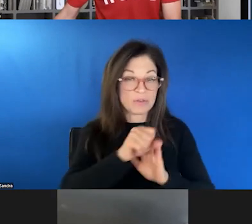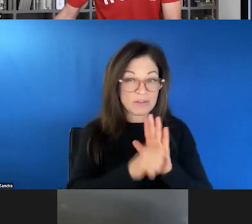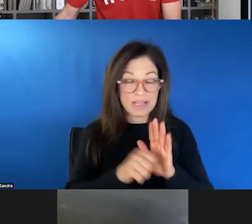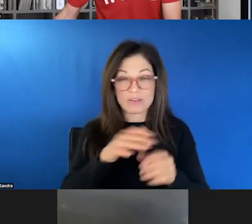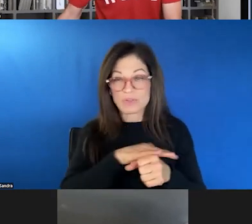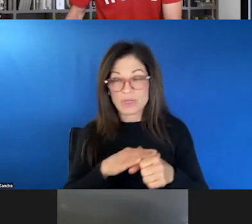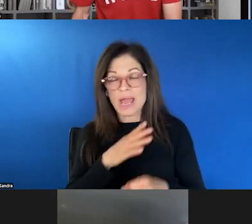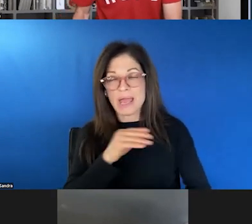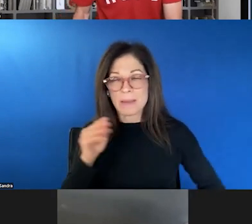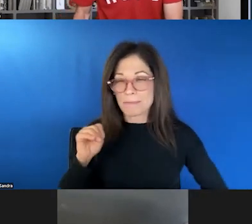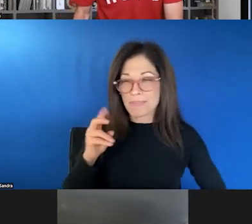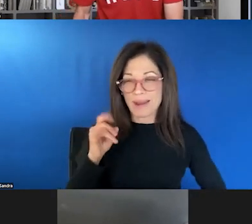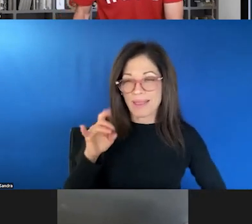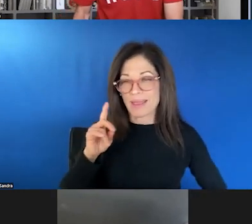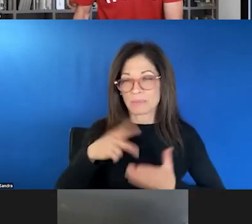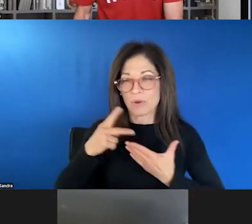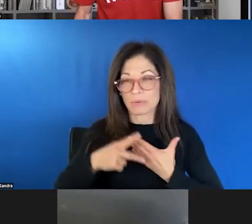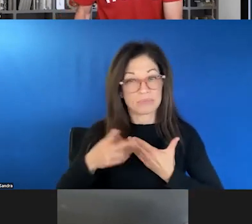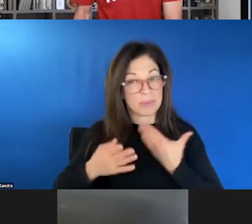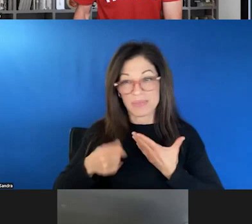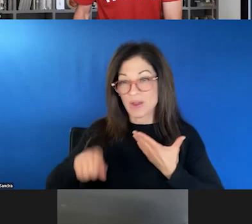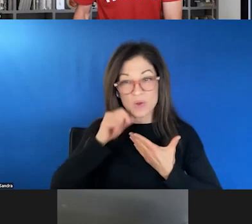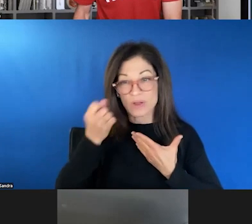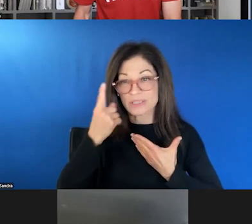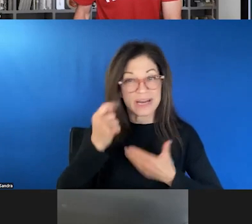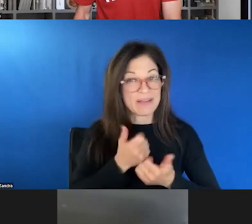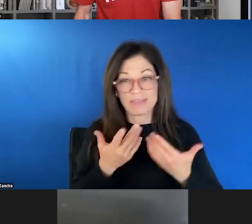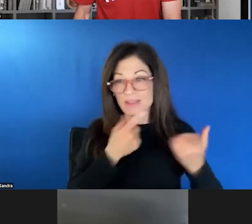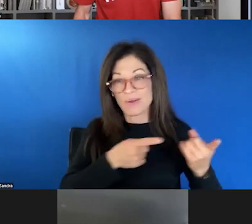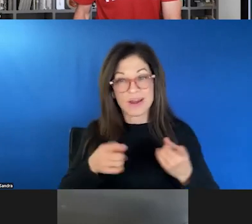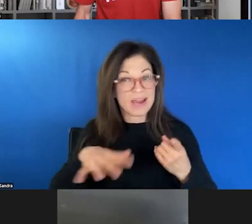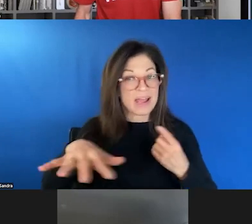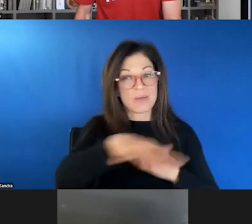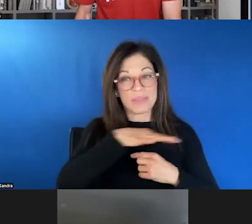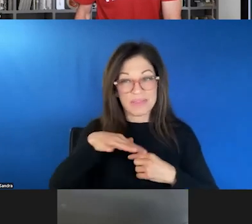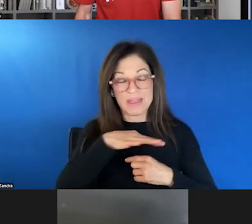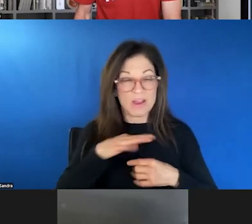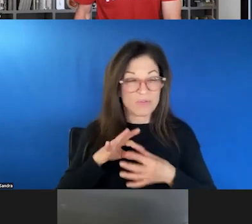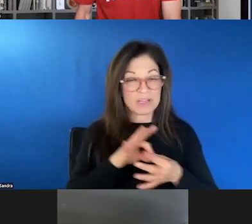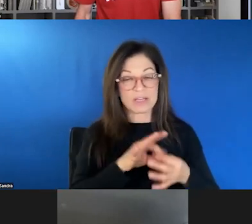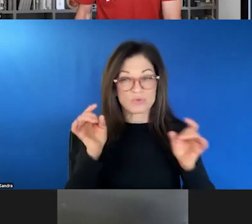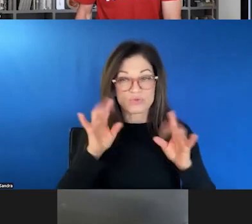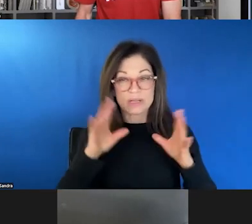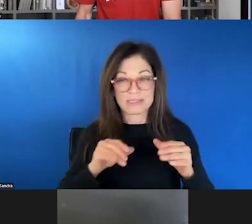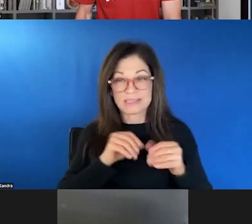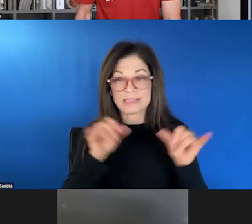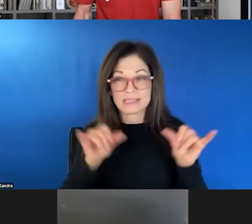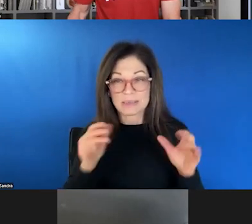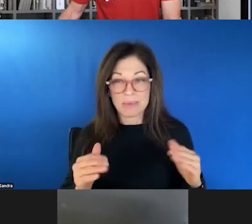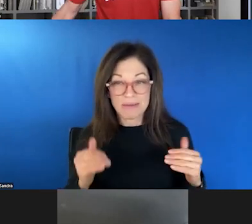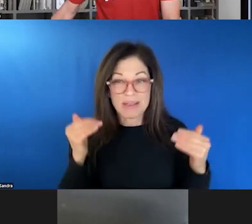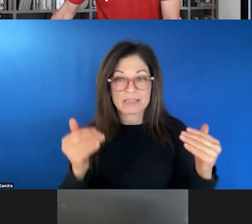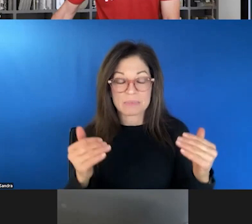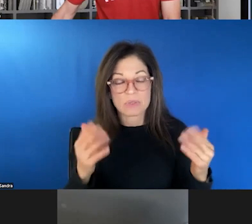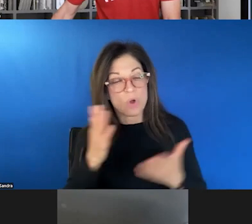programs, Medicaid programs may not necessarily understand all that's happening out there as it relates to crisis system advancement. And so as